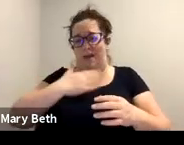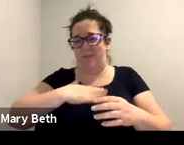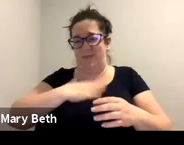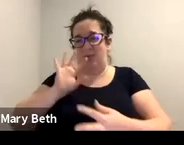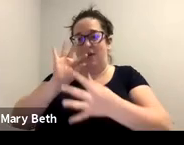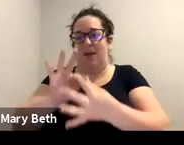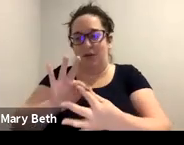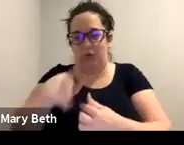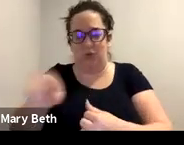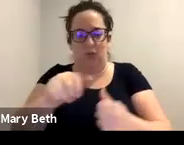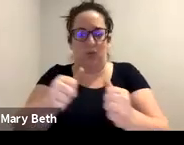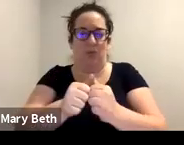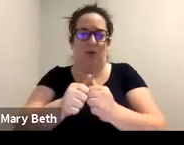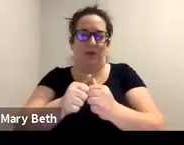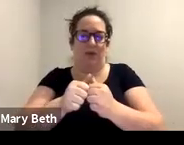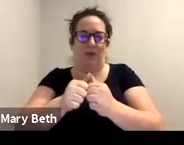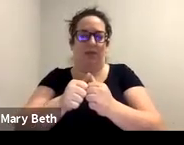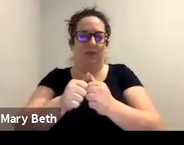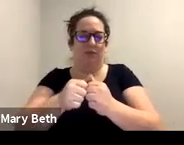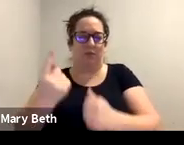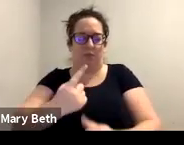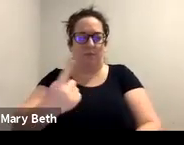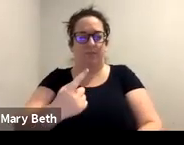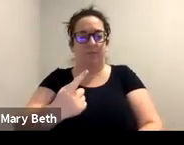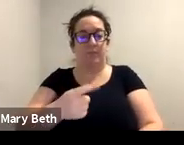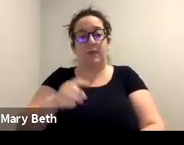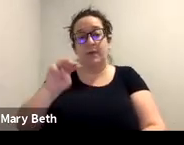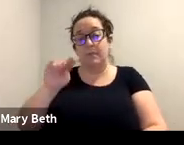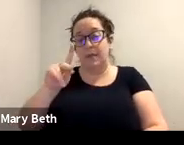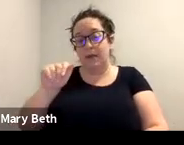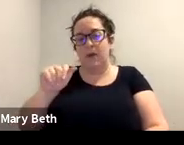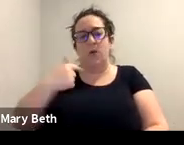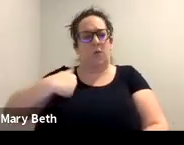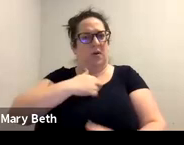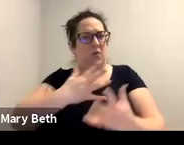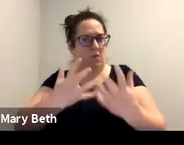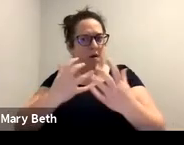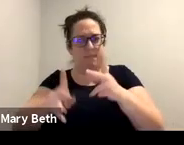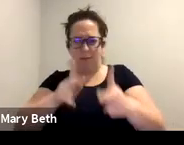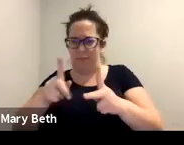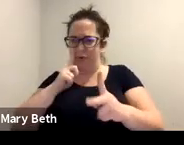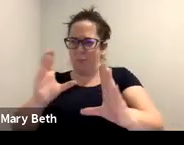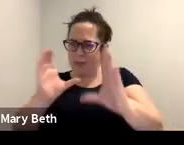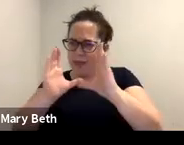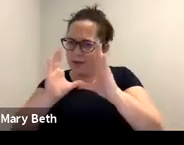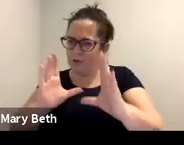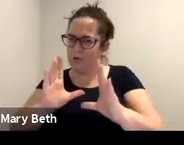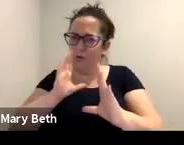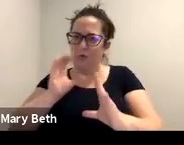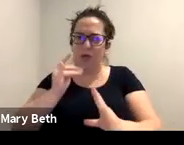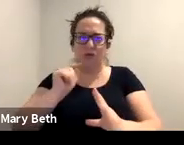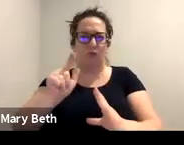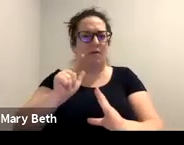With the media also, we want media to be paying attention to sexual assault. We want, you know, the public to recognize